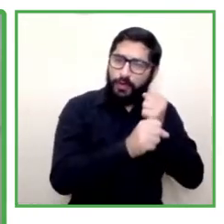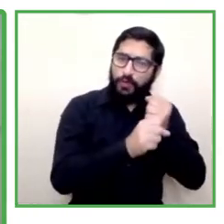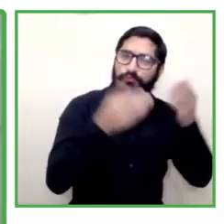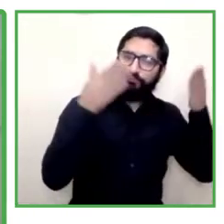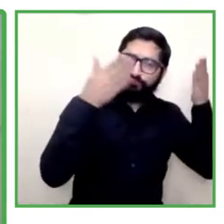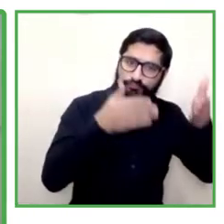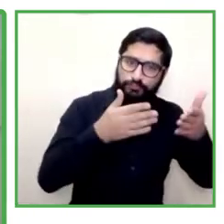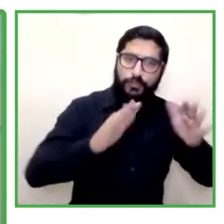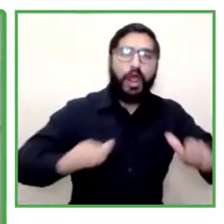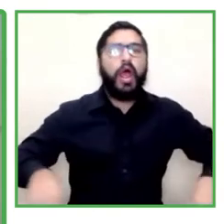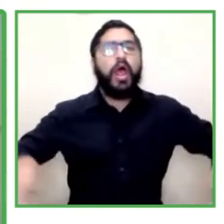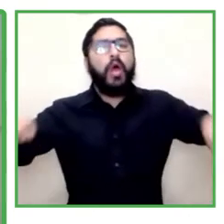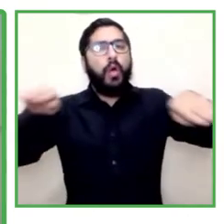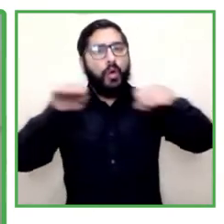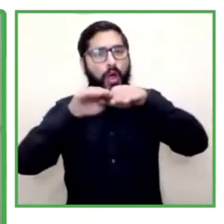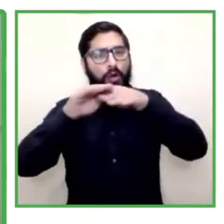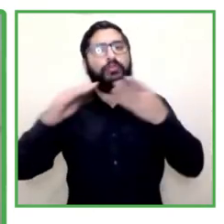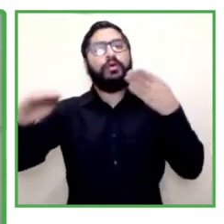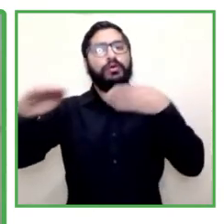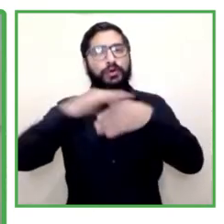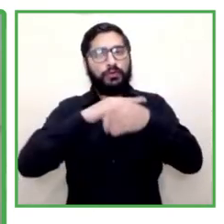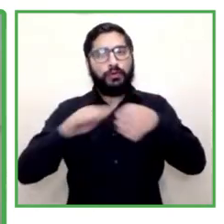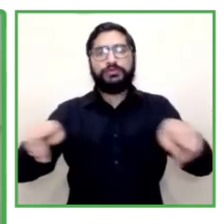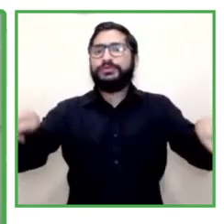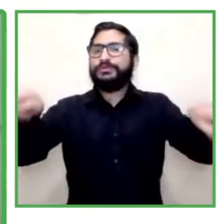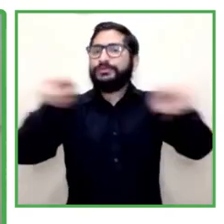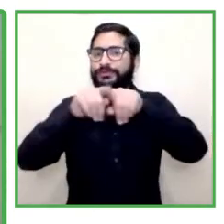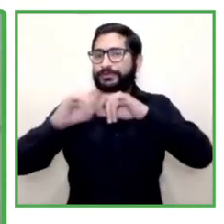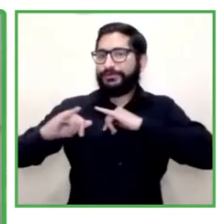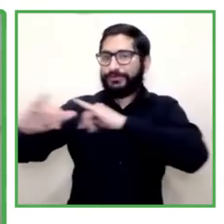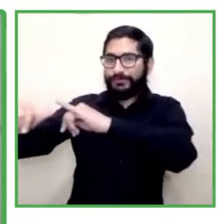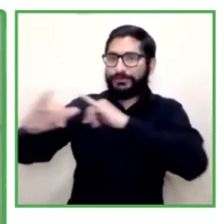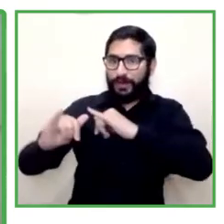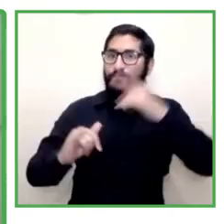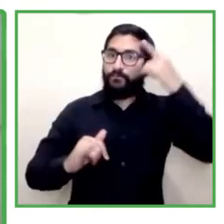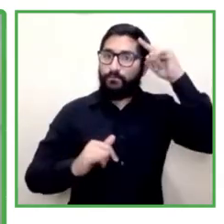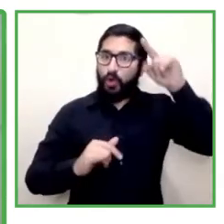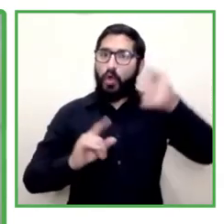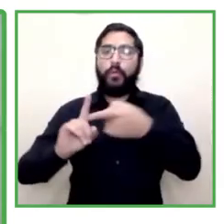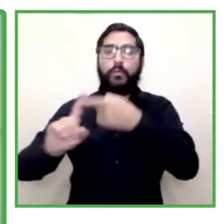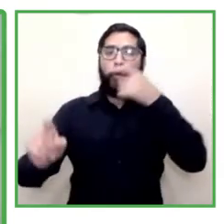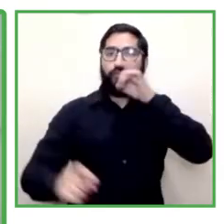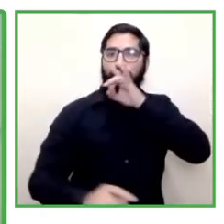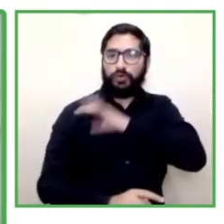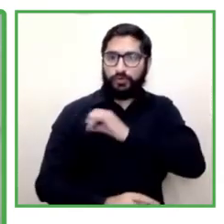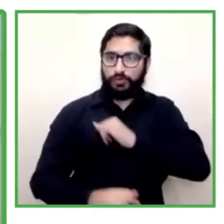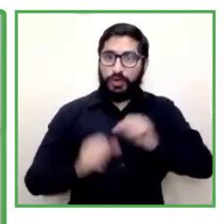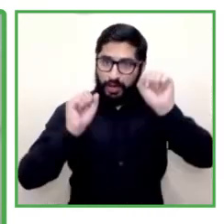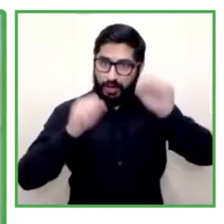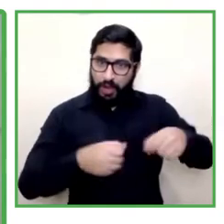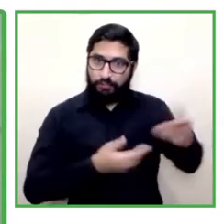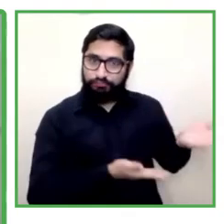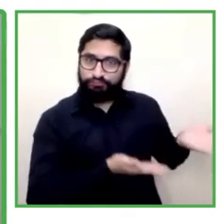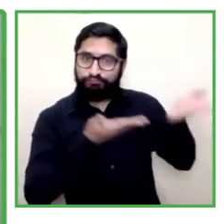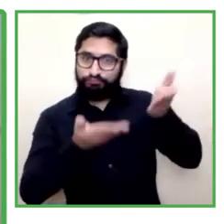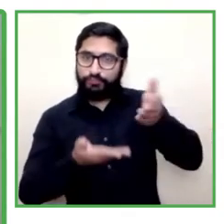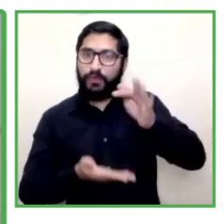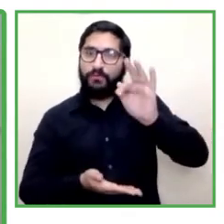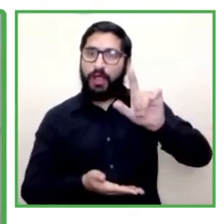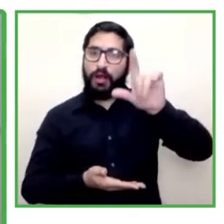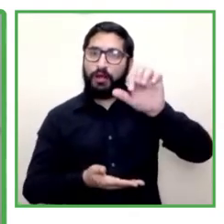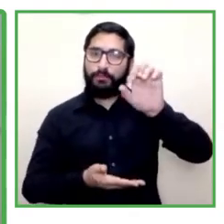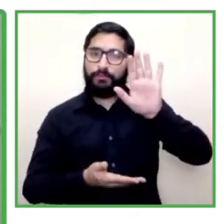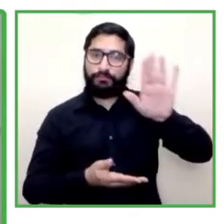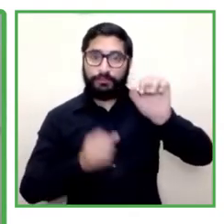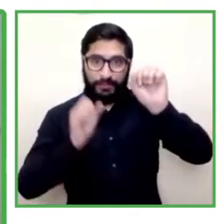guarantee the equal access and opportunities countrywide for people